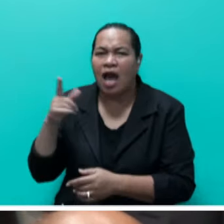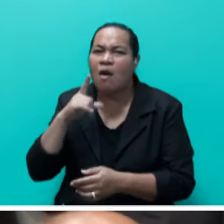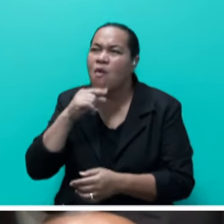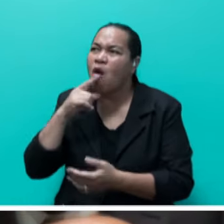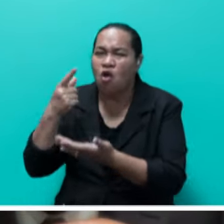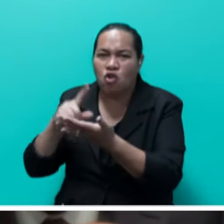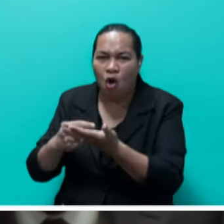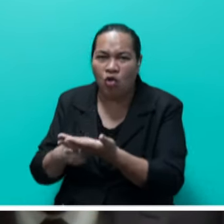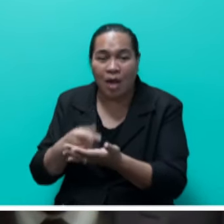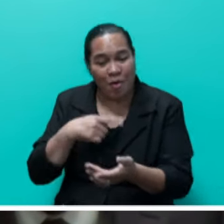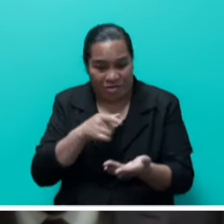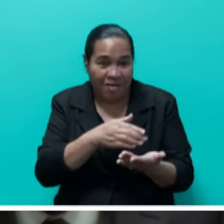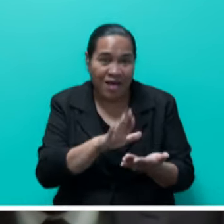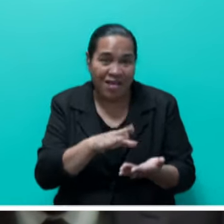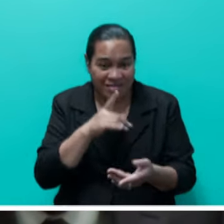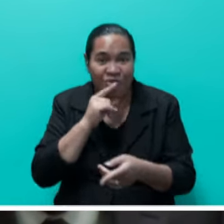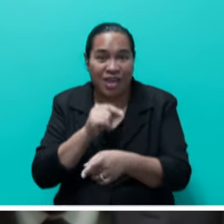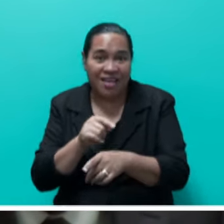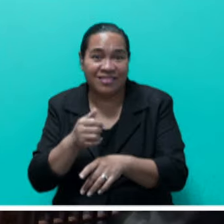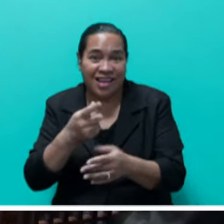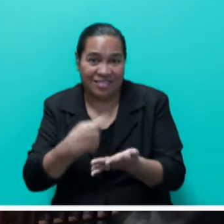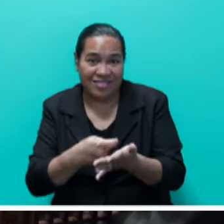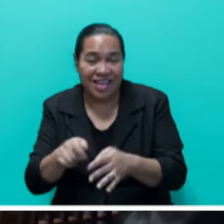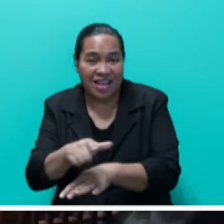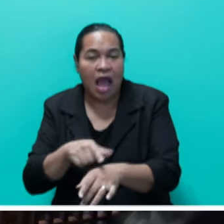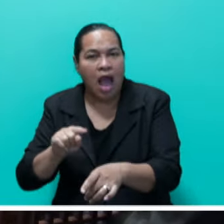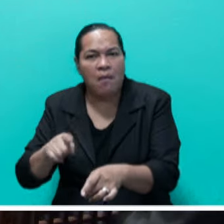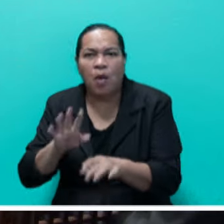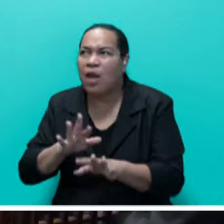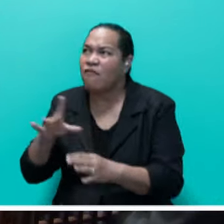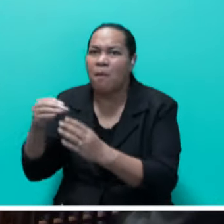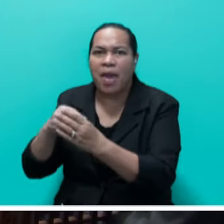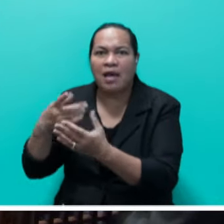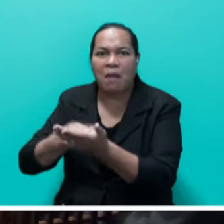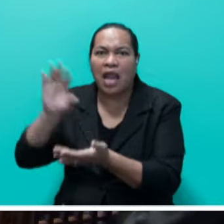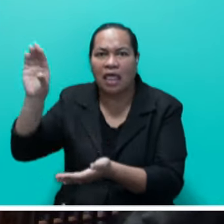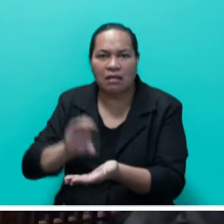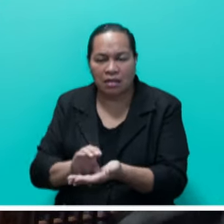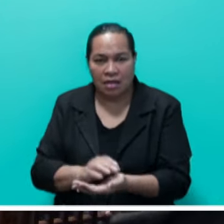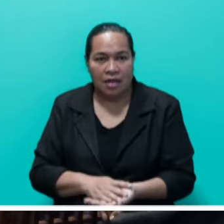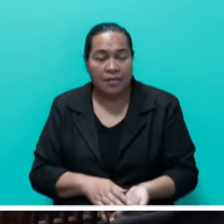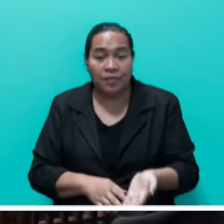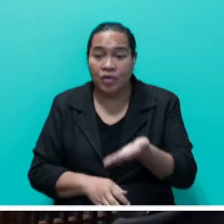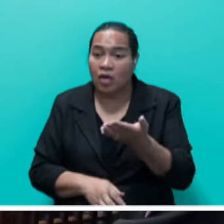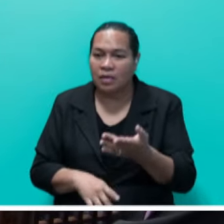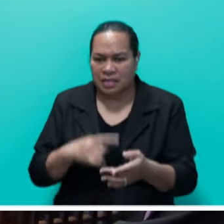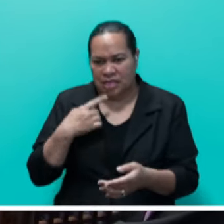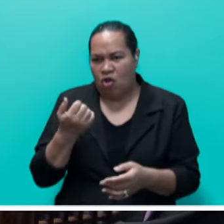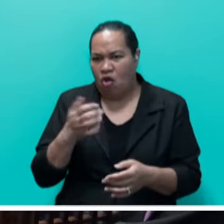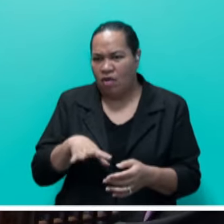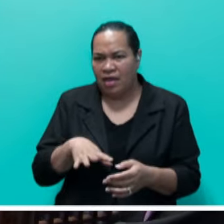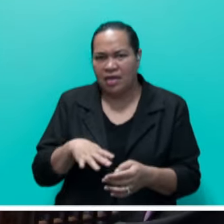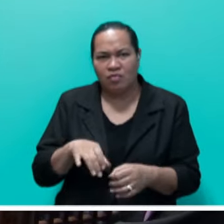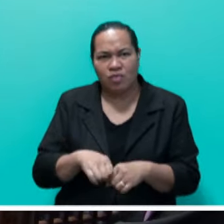So these are two questions. Thank you. Mr. Speaker, thank you very much. He's already in reach of the standing orders.